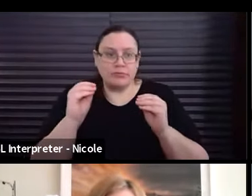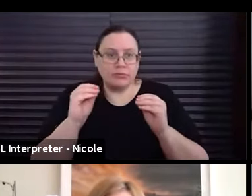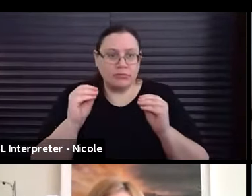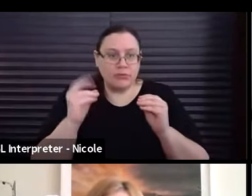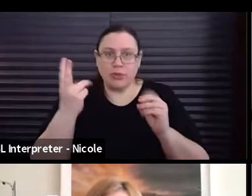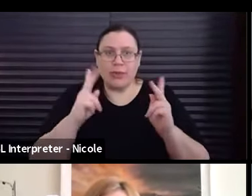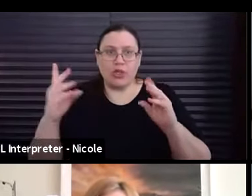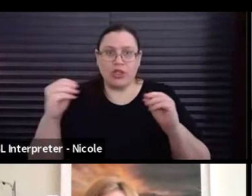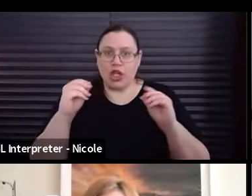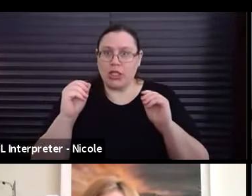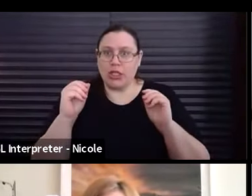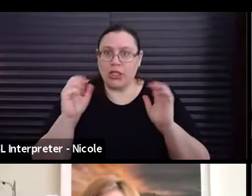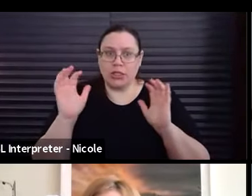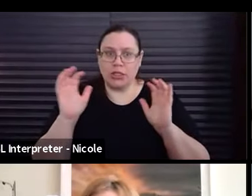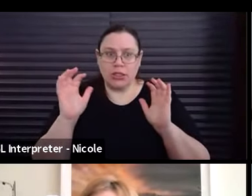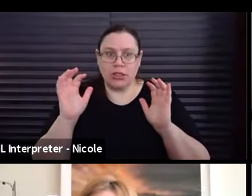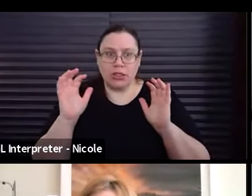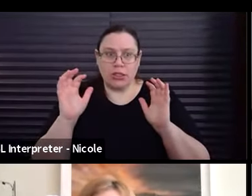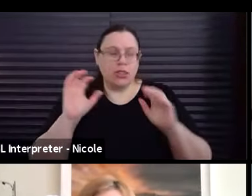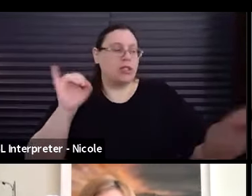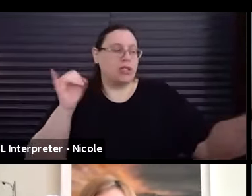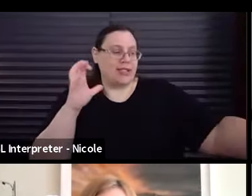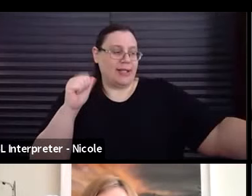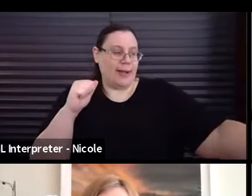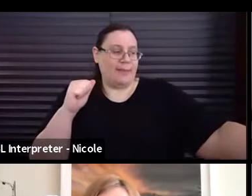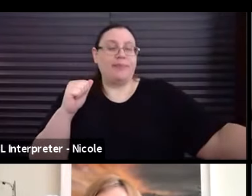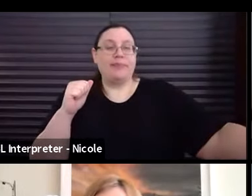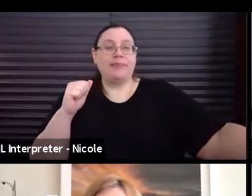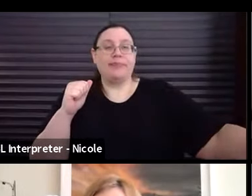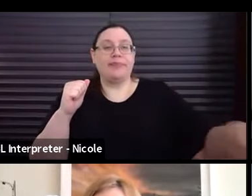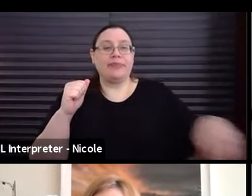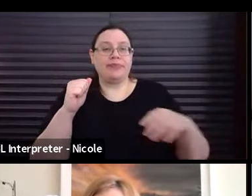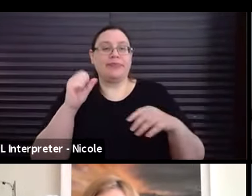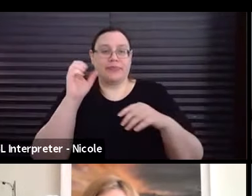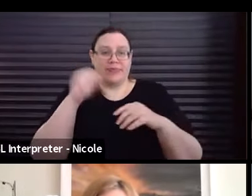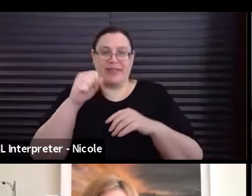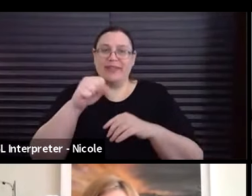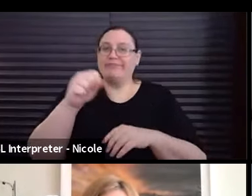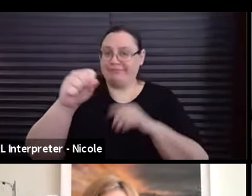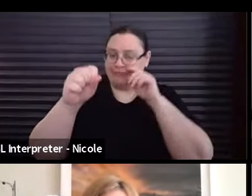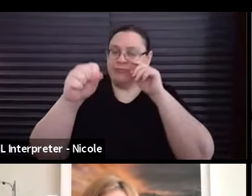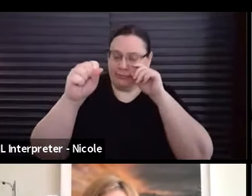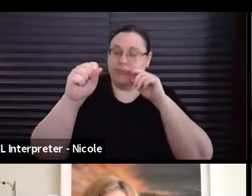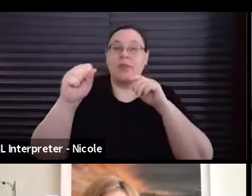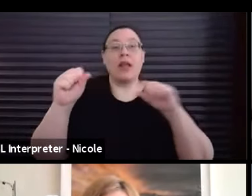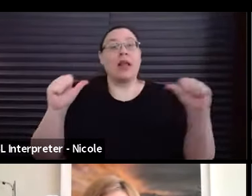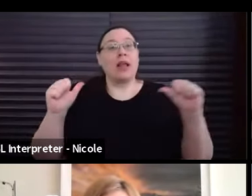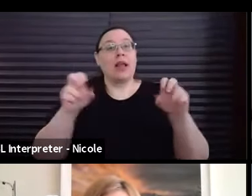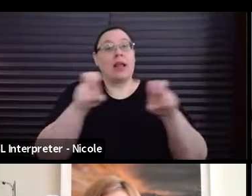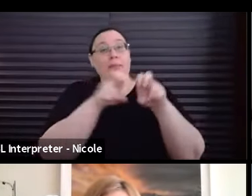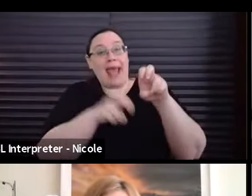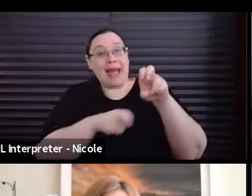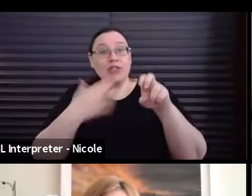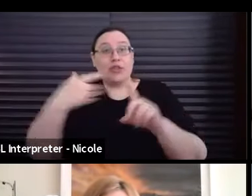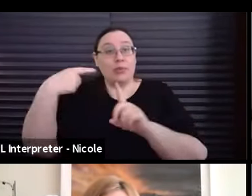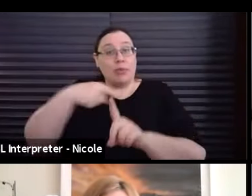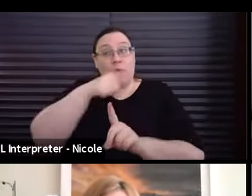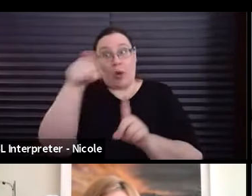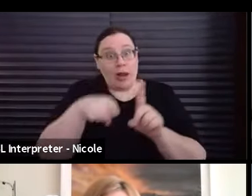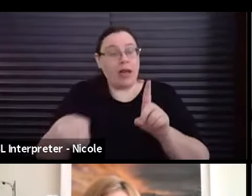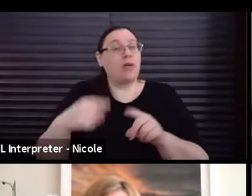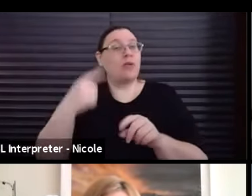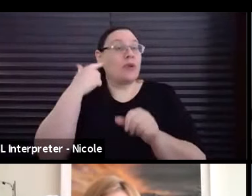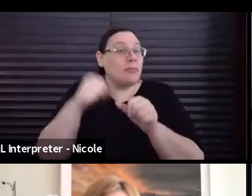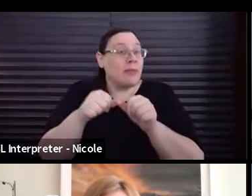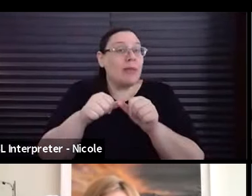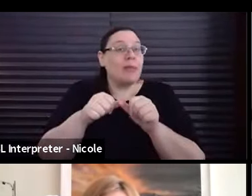sorry, Gabriela. No, go on, Jessica. I was going to say a point that, you know, I think that, um, you know, the, the panelists made too is do keep in mind that even though this is